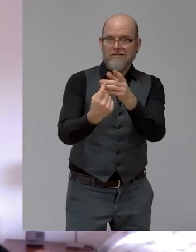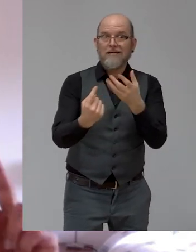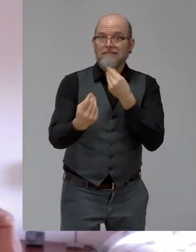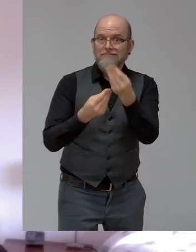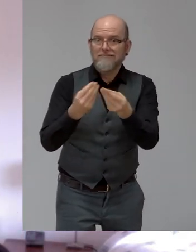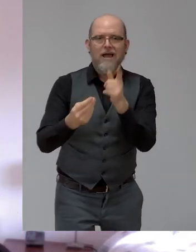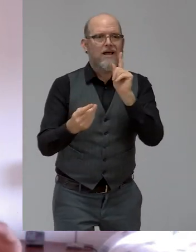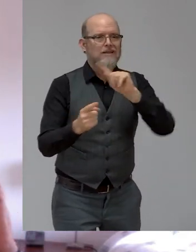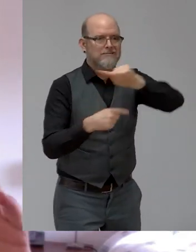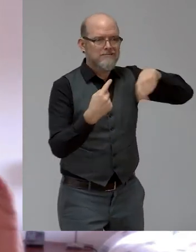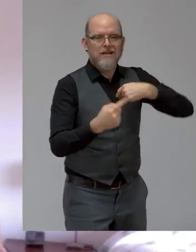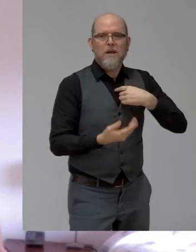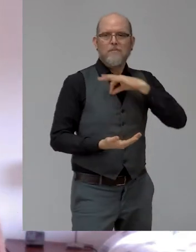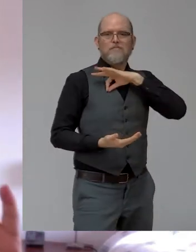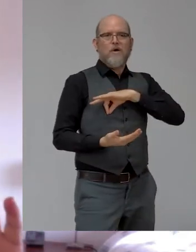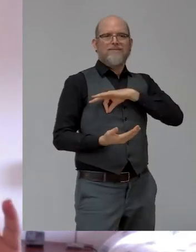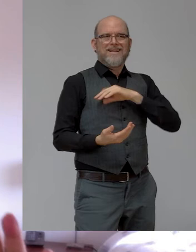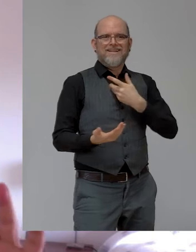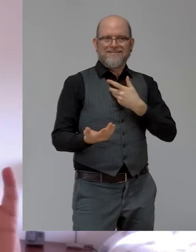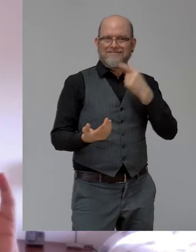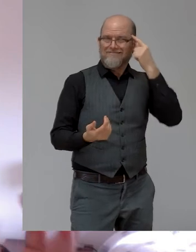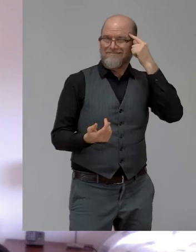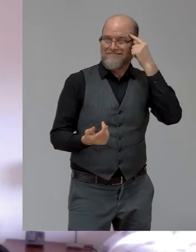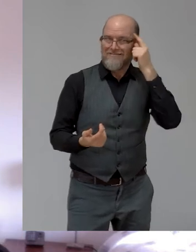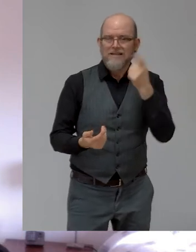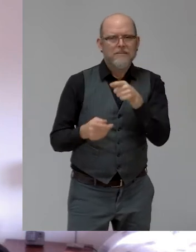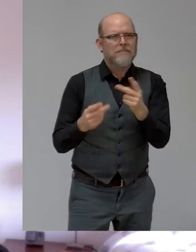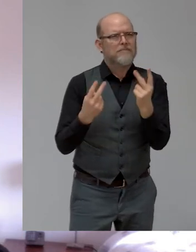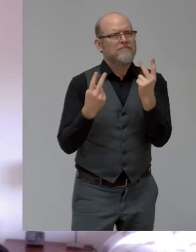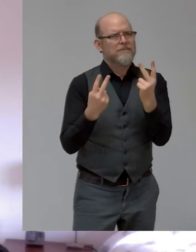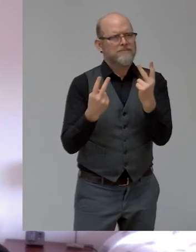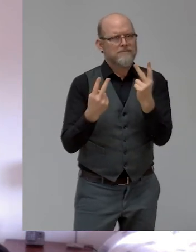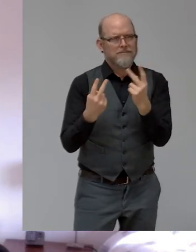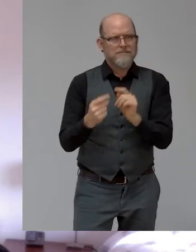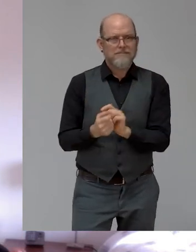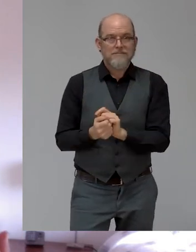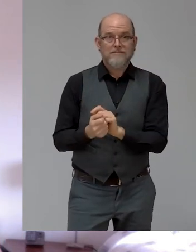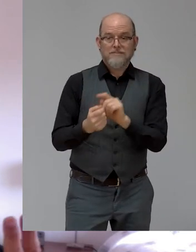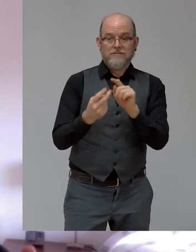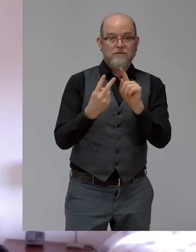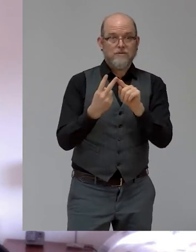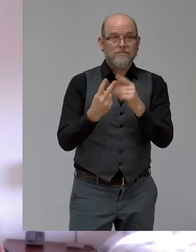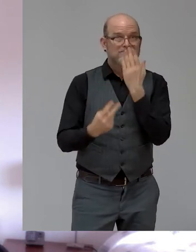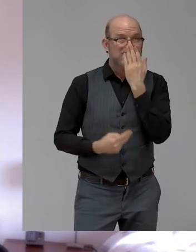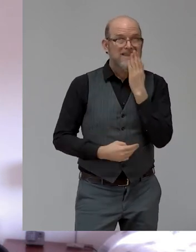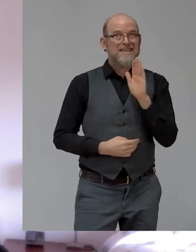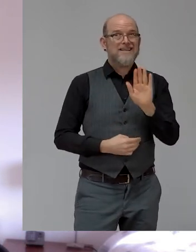right? Number two is it's all about mindset, right? We are sitting in a